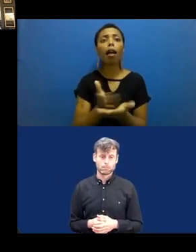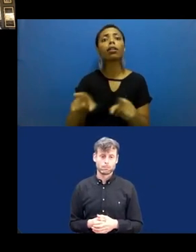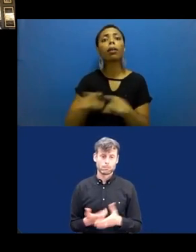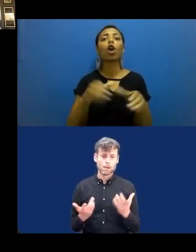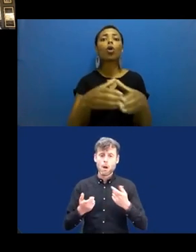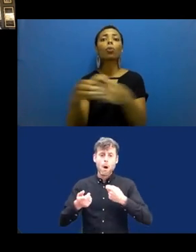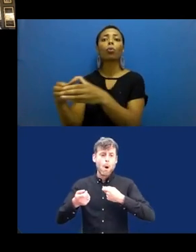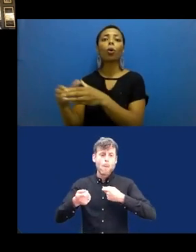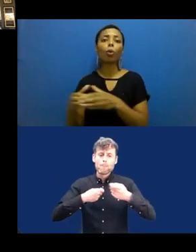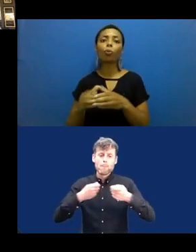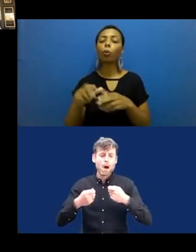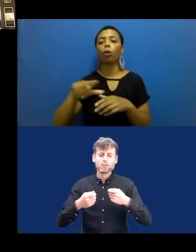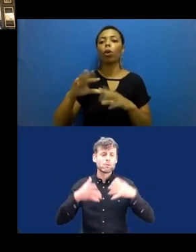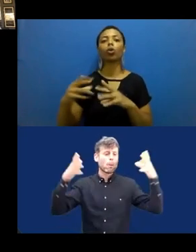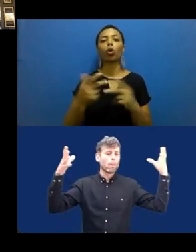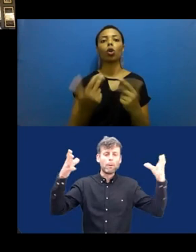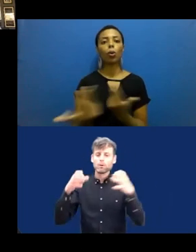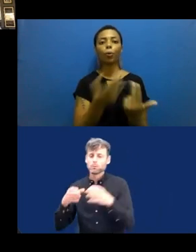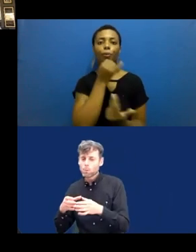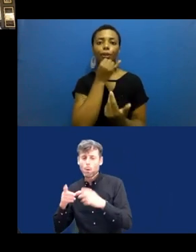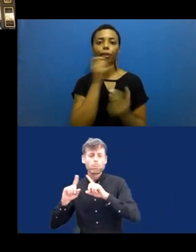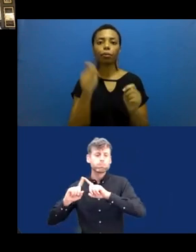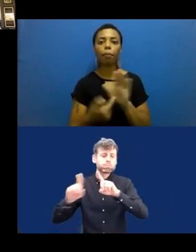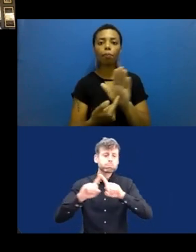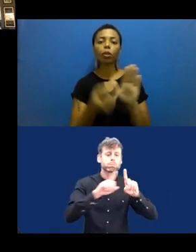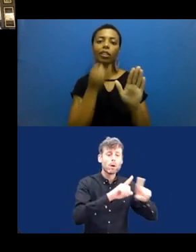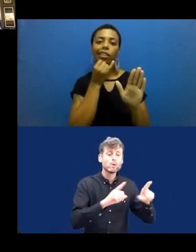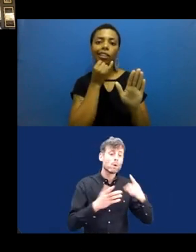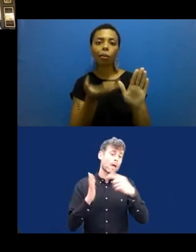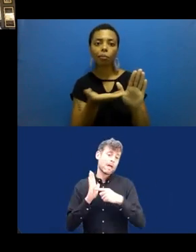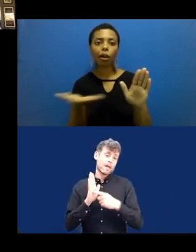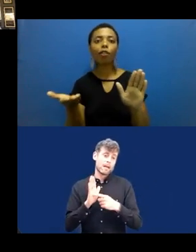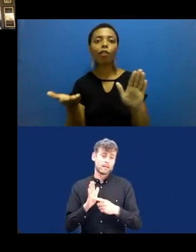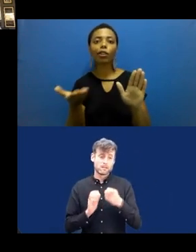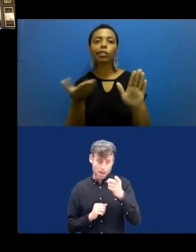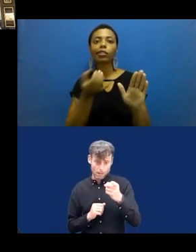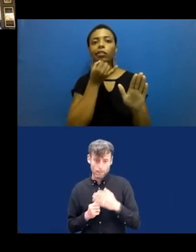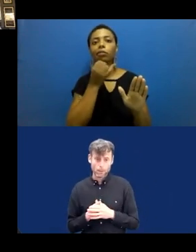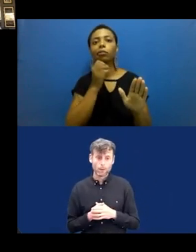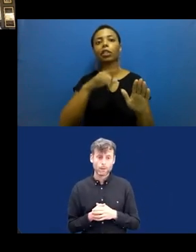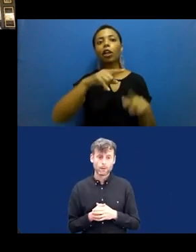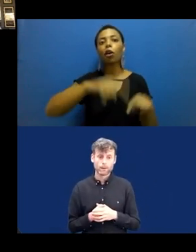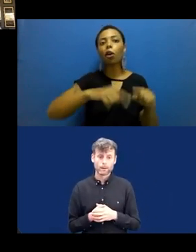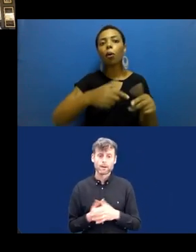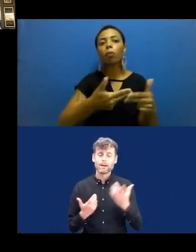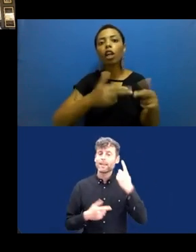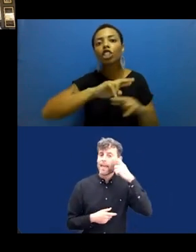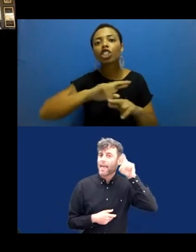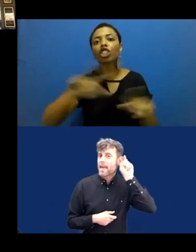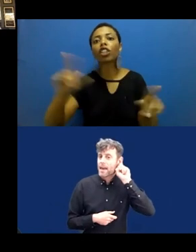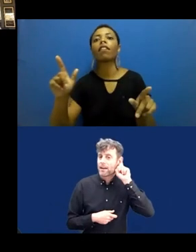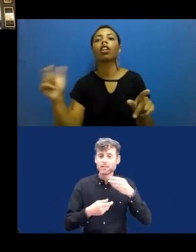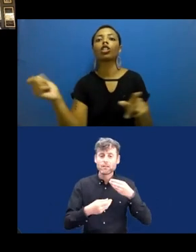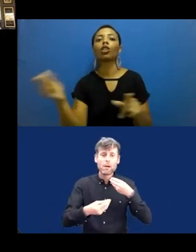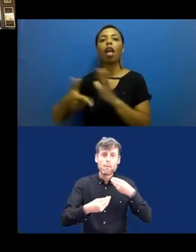Let's take an example of hearing aids and Breilich movement, both very different. The hearing aids market is definitely a